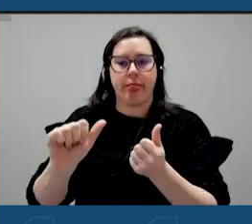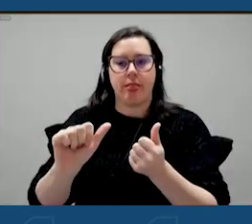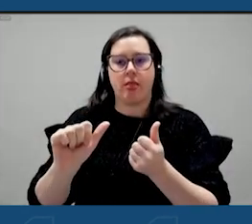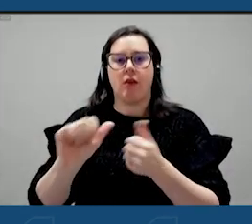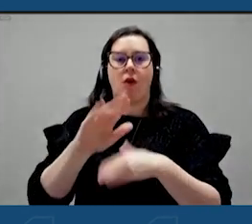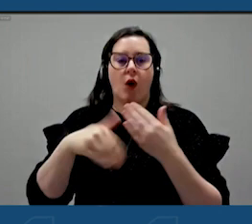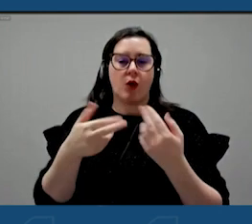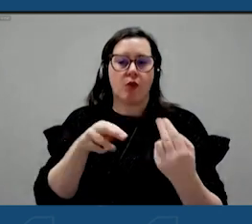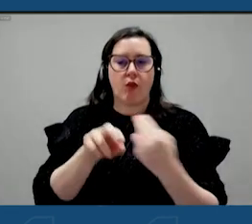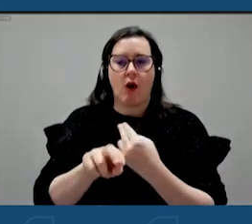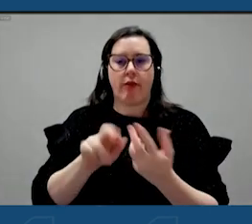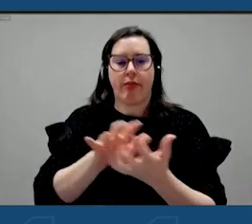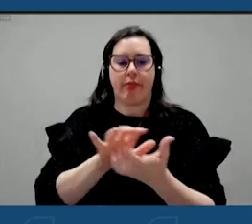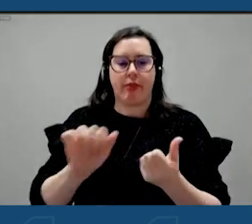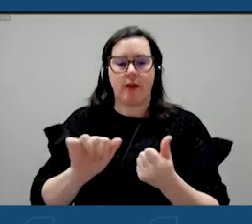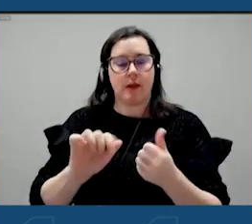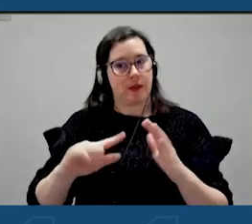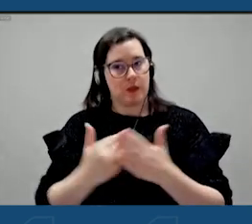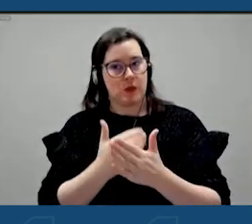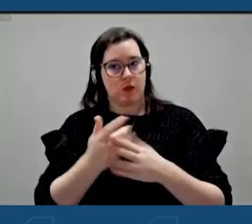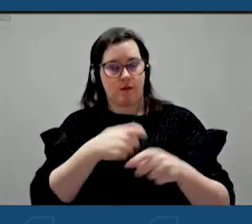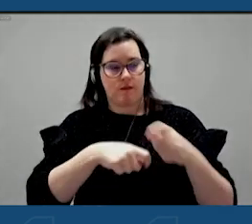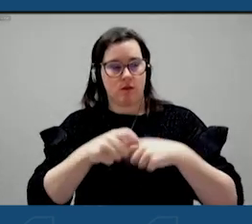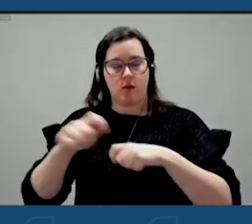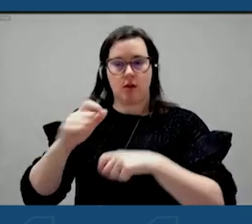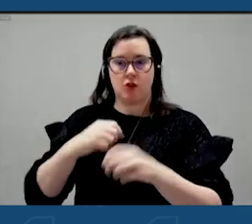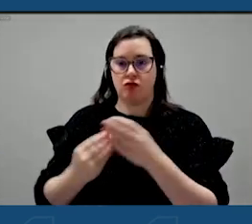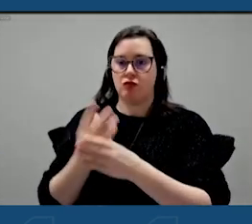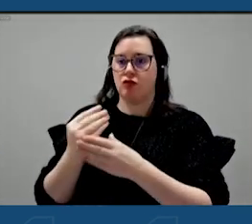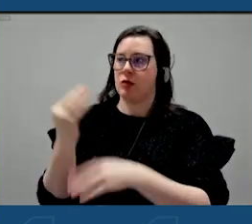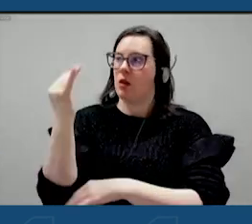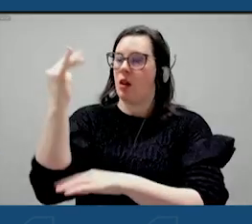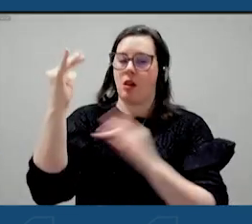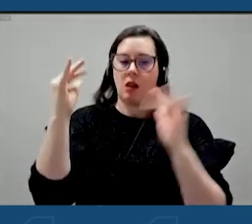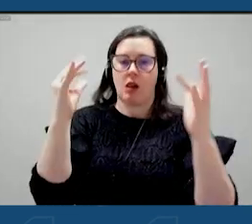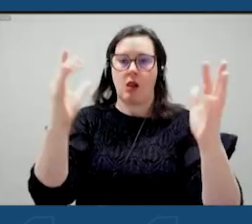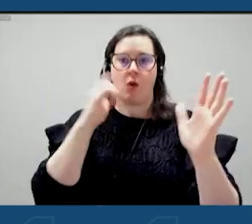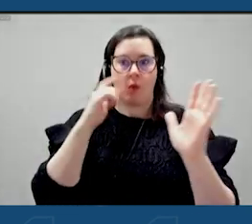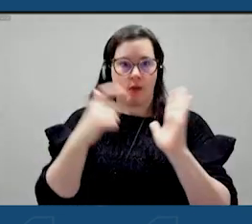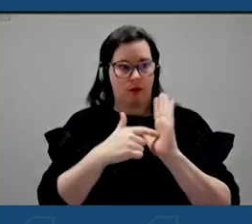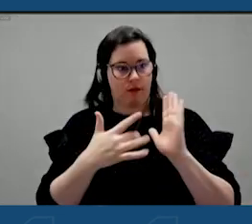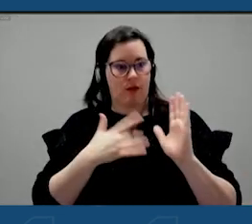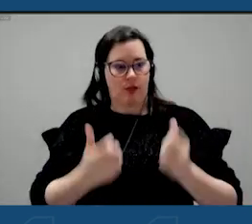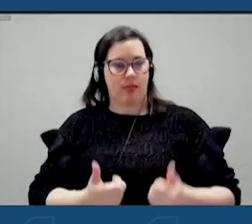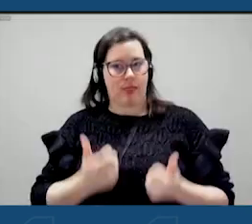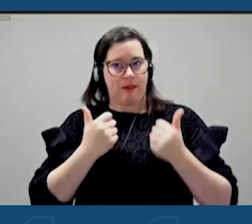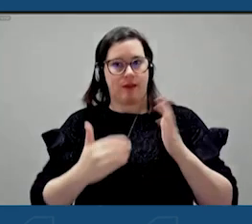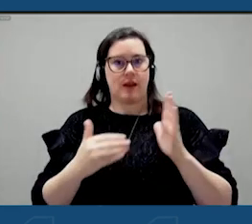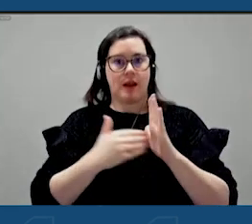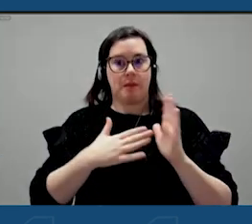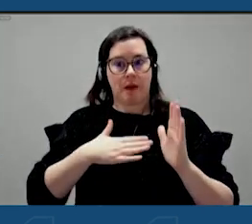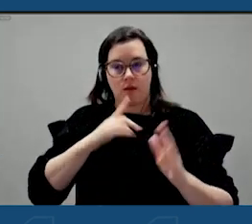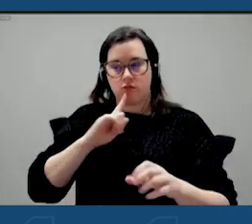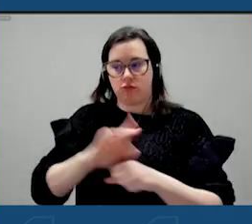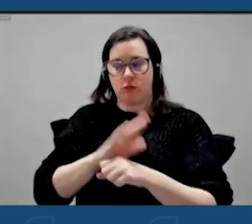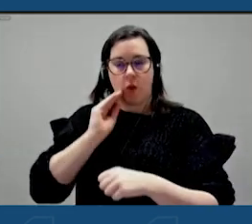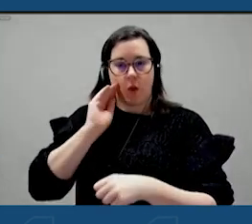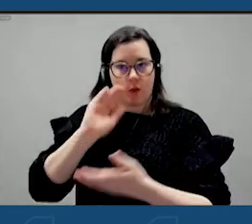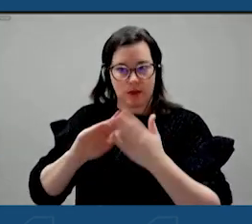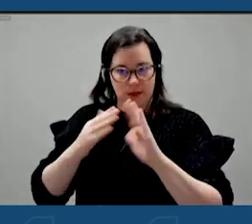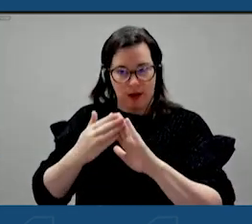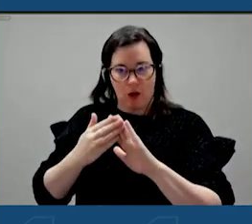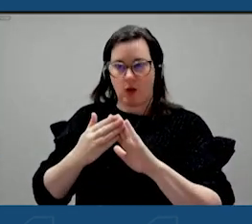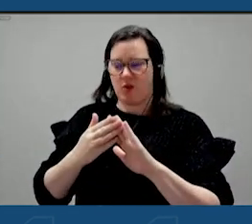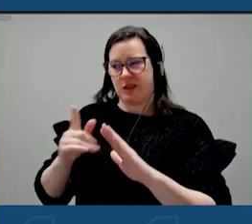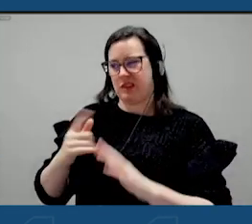trees and benches. All of a there's new life. I felt it, even my hometown of Hamburg, which had lost its luster for most of my life. And now that is back. So I know